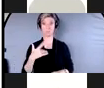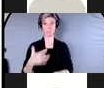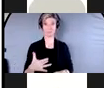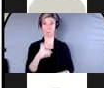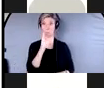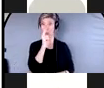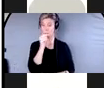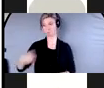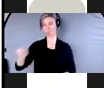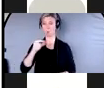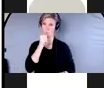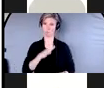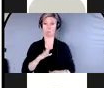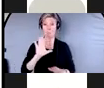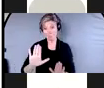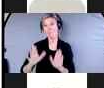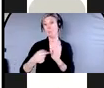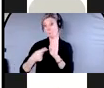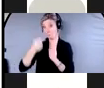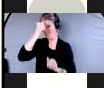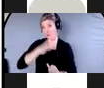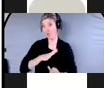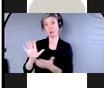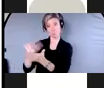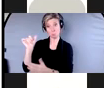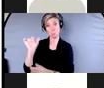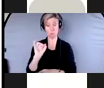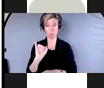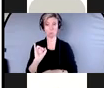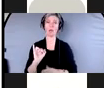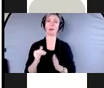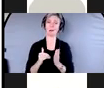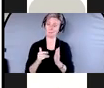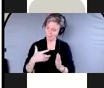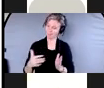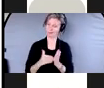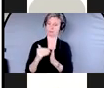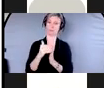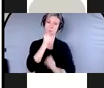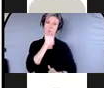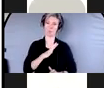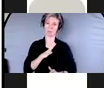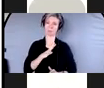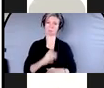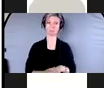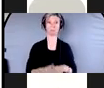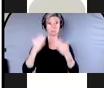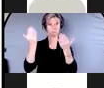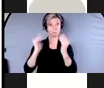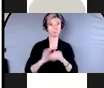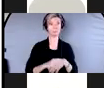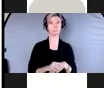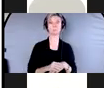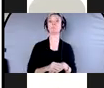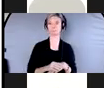to say that men are not financially abused, but a lot of older women are victims of abuse. Individuals within the